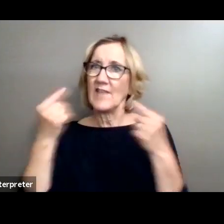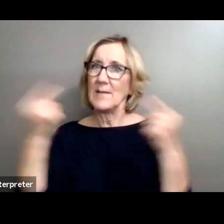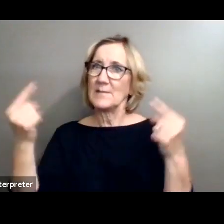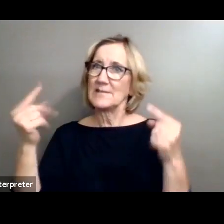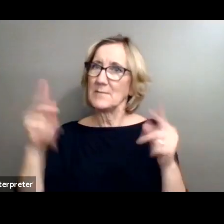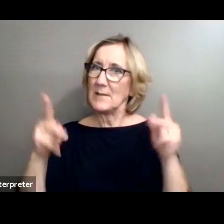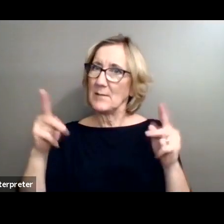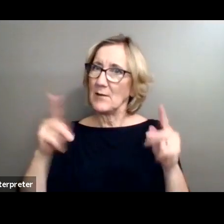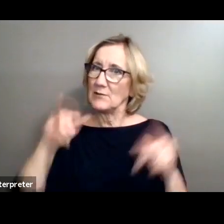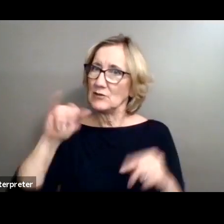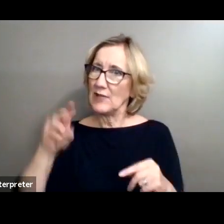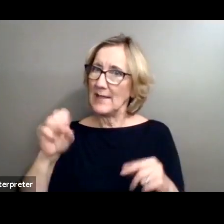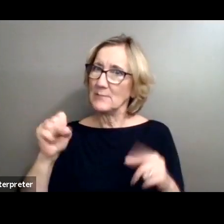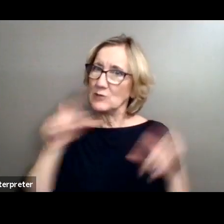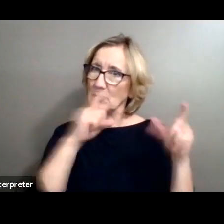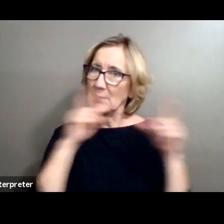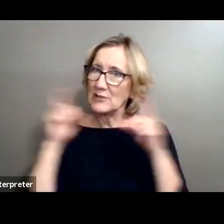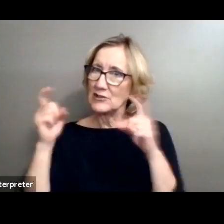photos of.